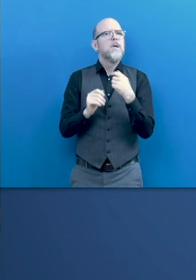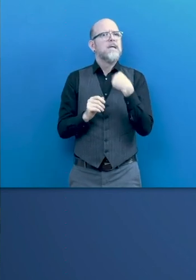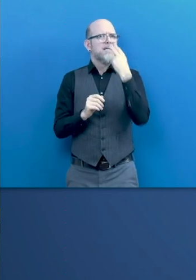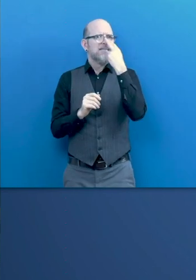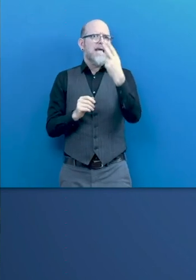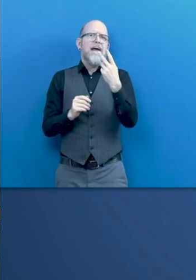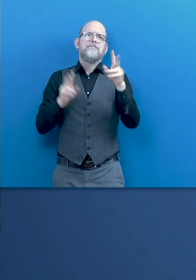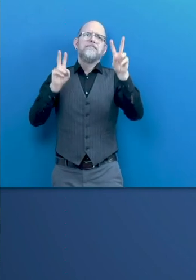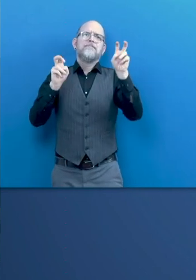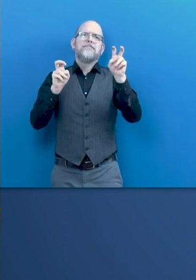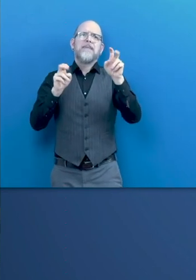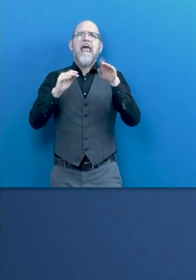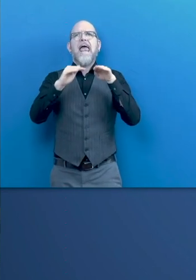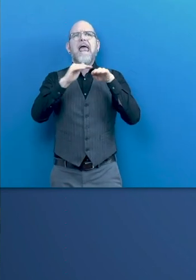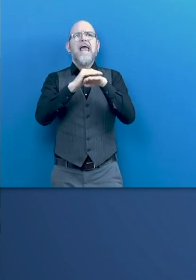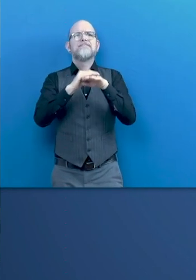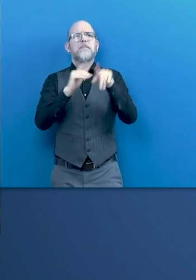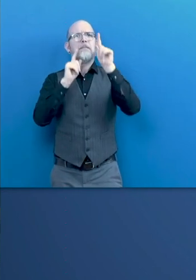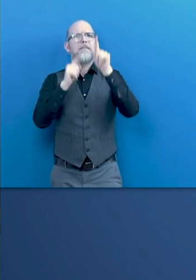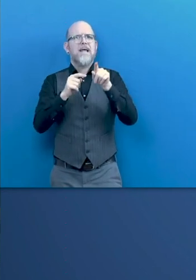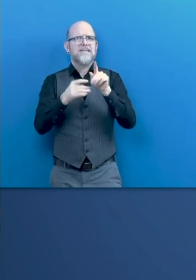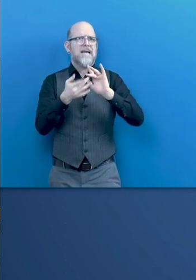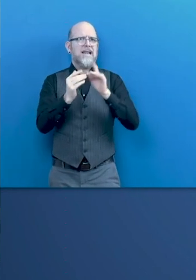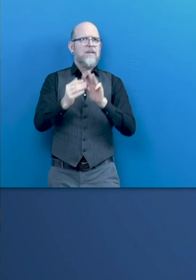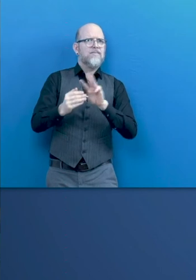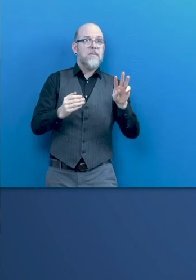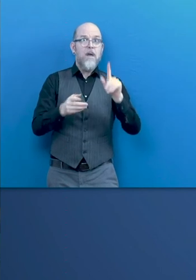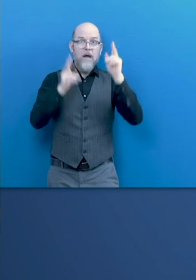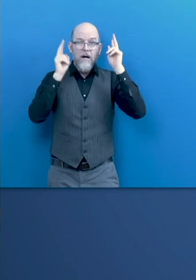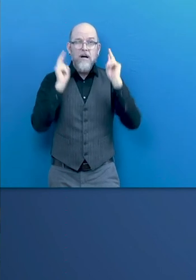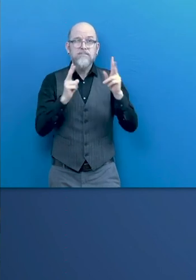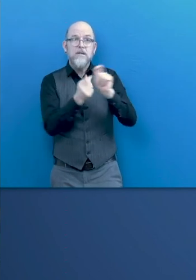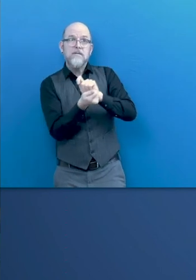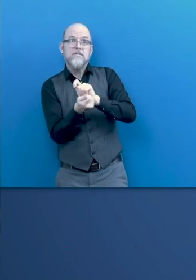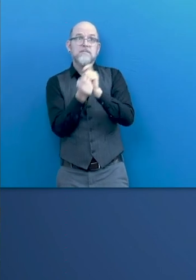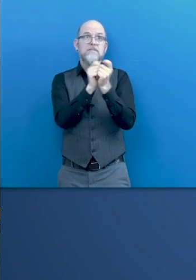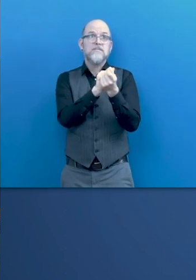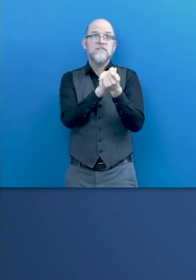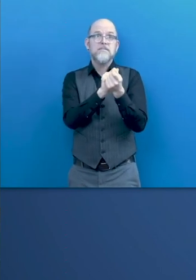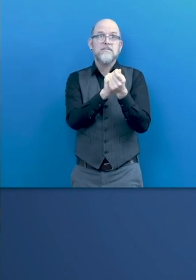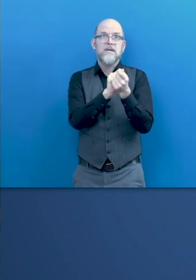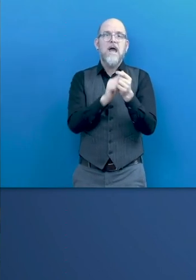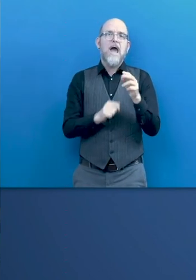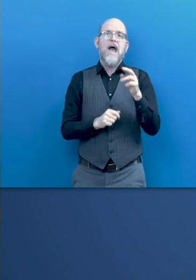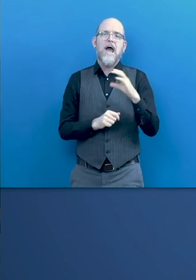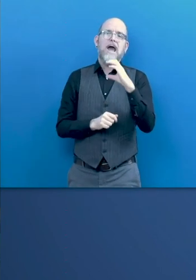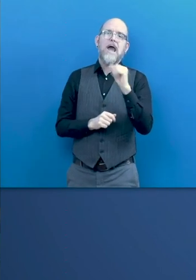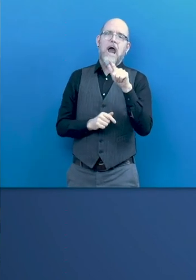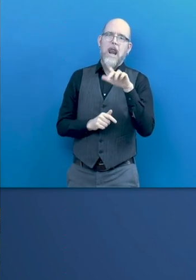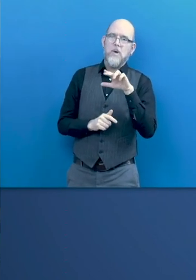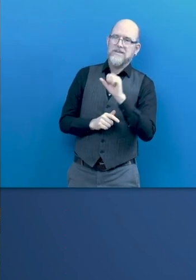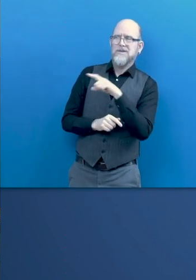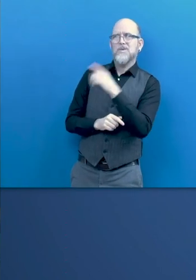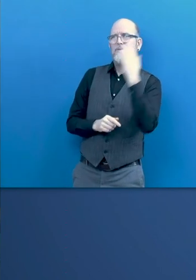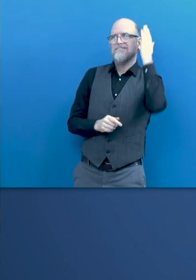software and hardware or something else. And so we also have the we can't forget that, you know, it's we